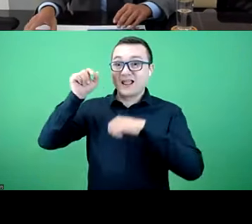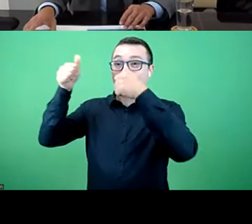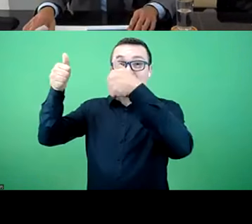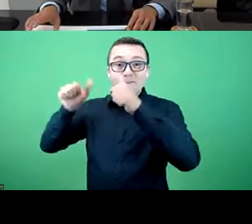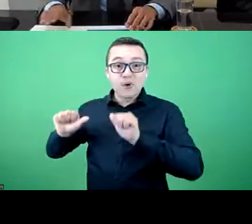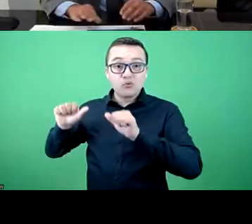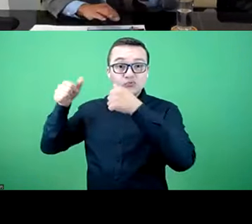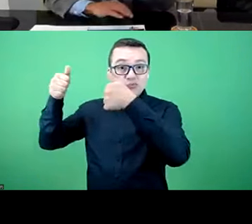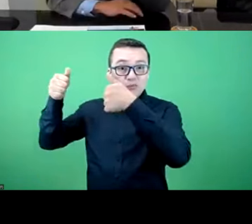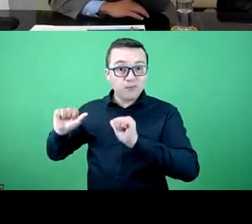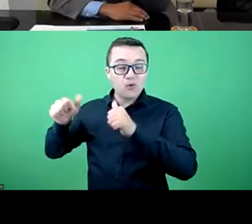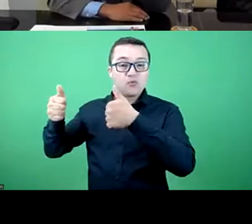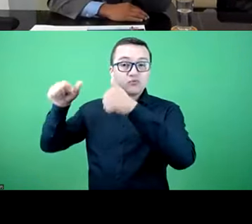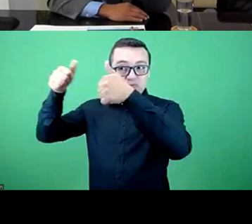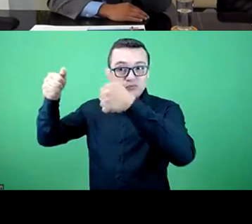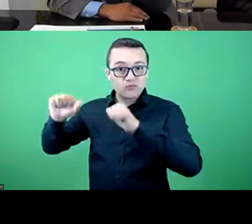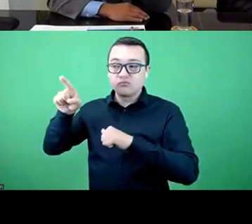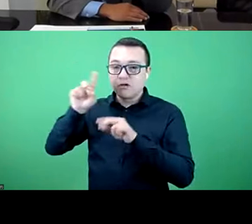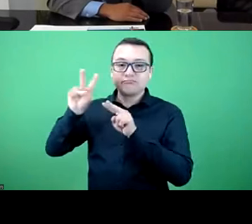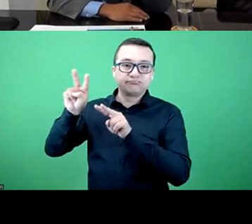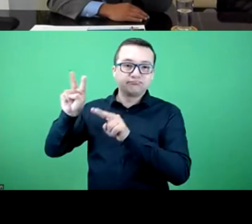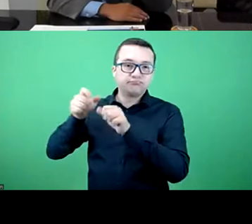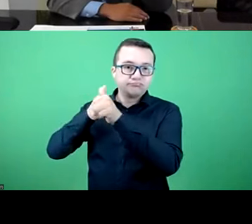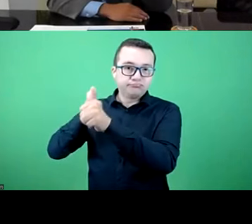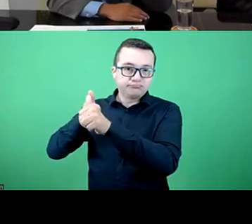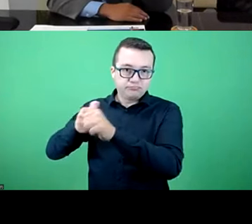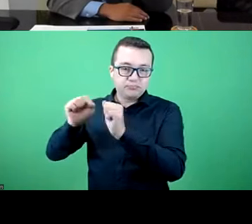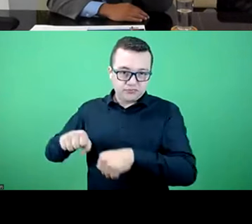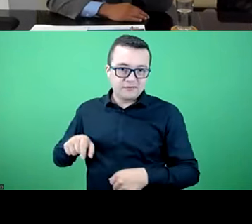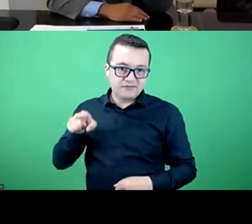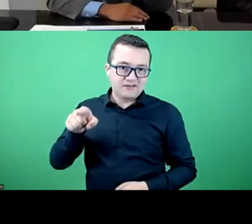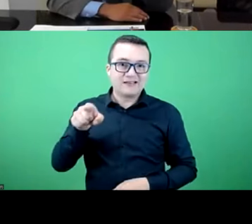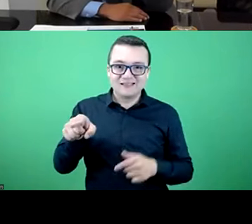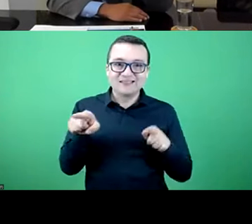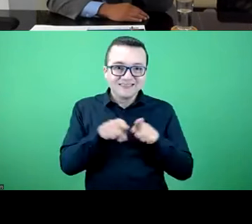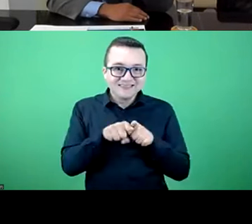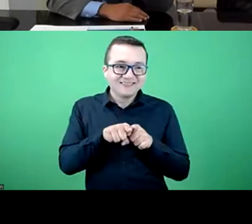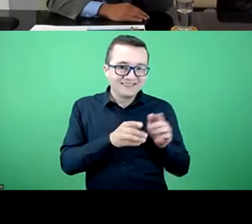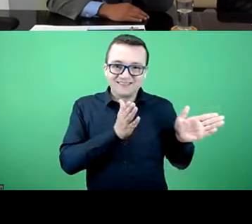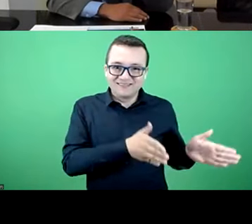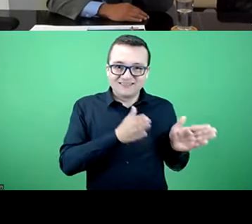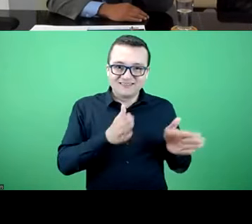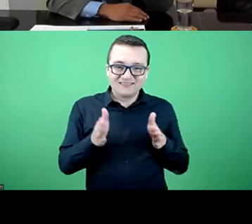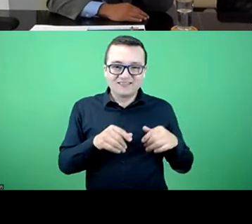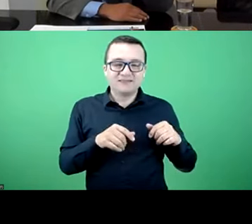to follow the links that are posted there and also the